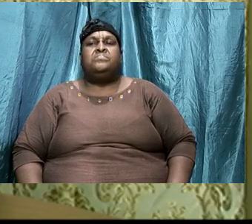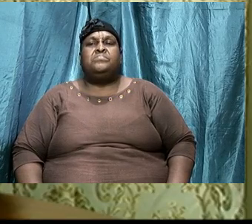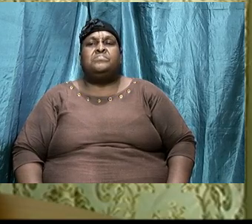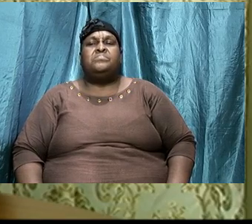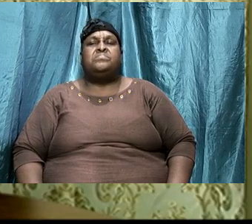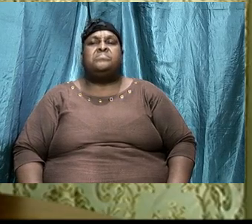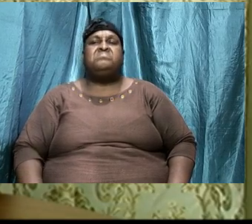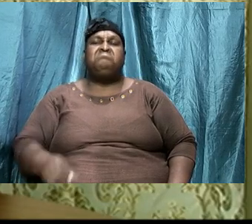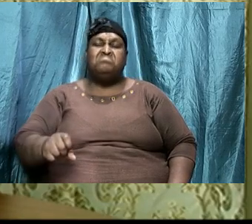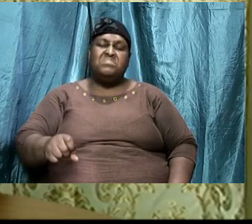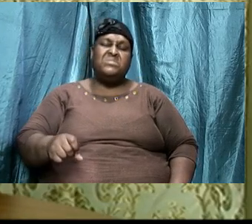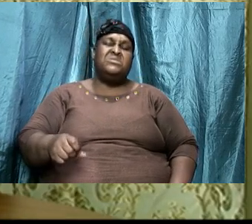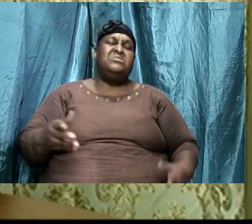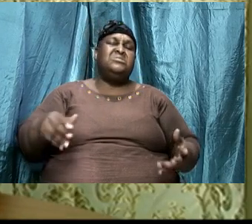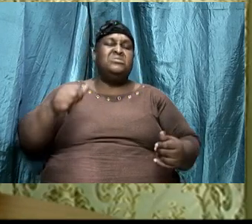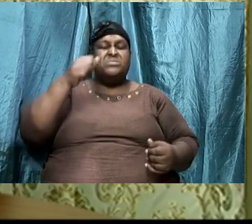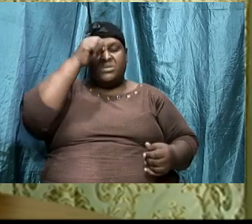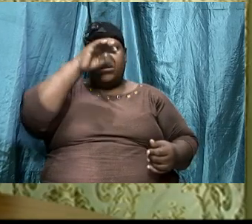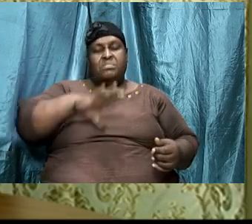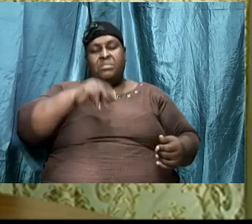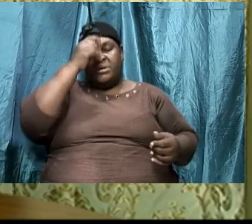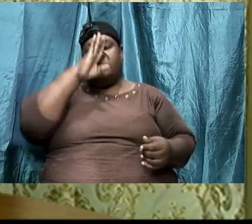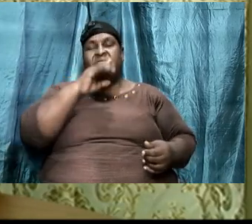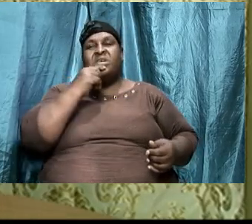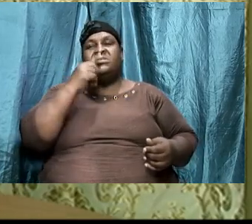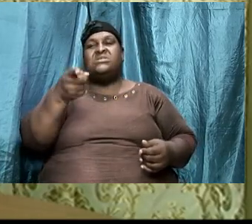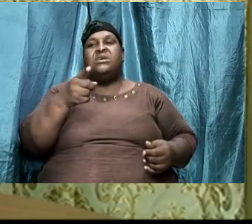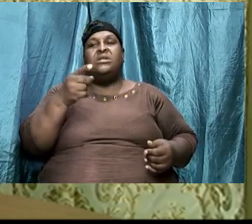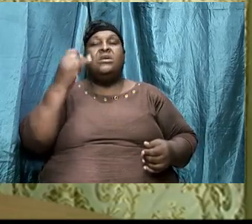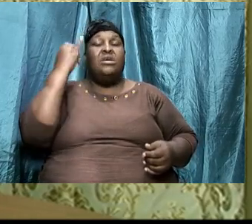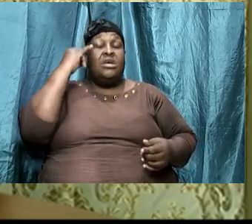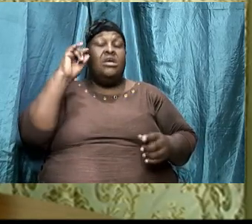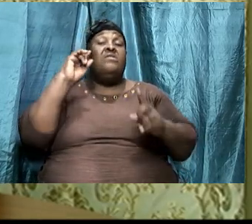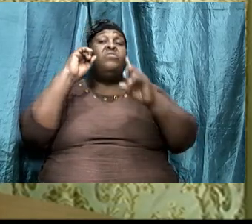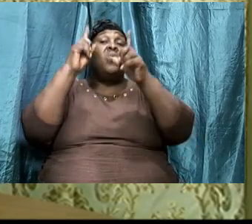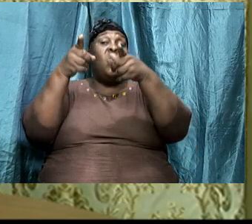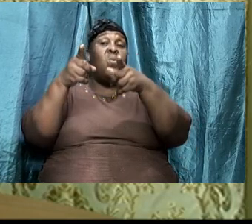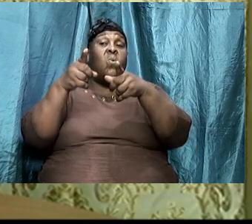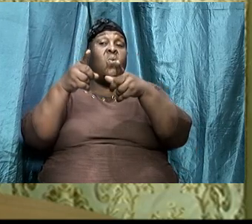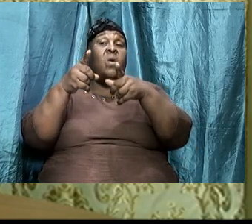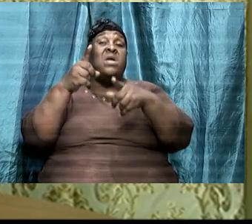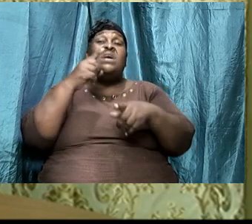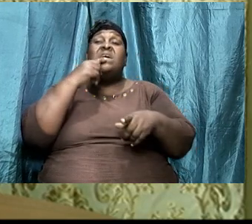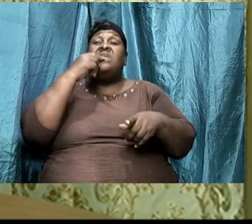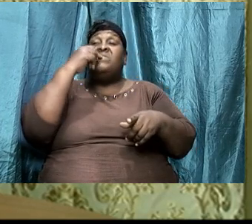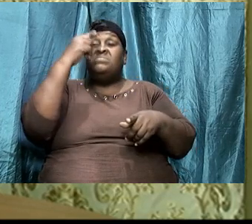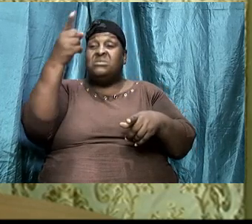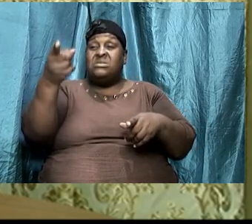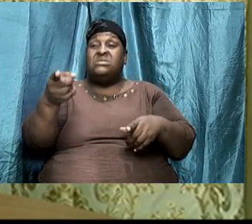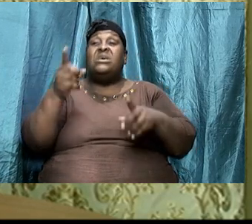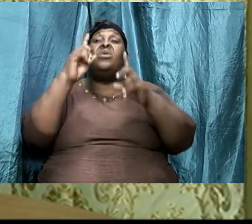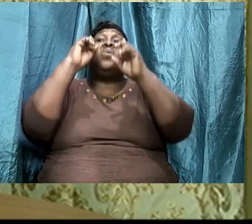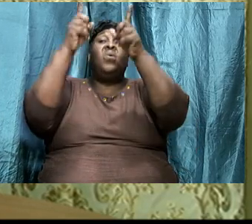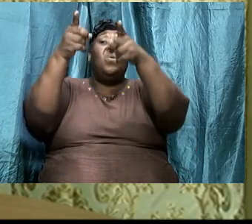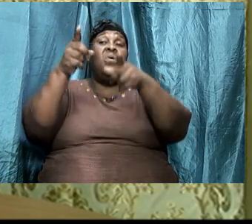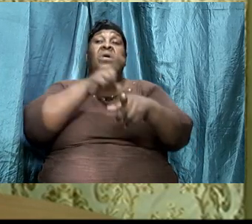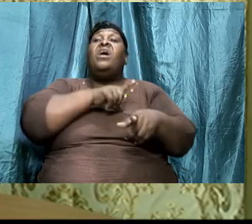this is what Jonathan said if we go if them said come up the Lord give us them